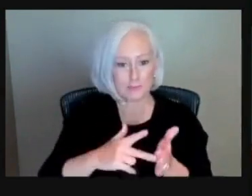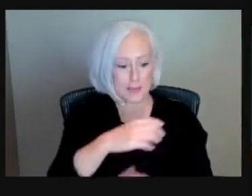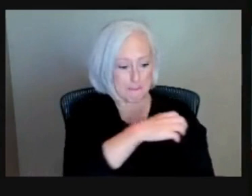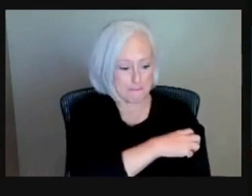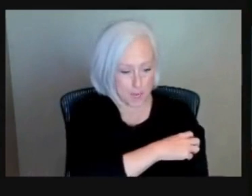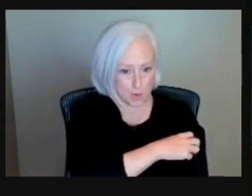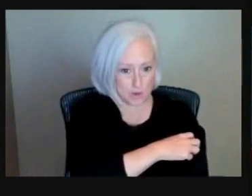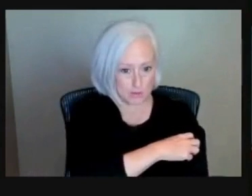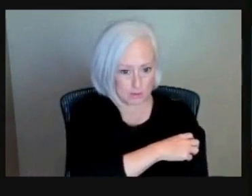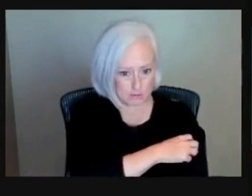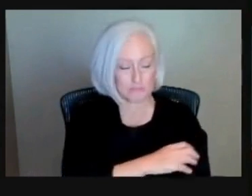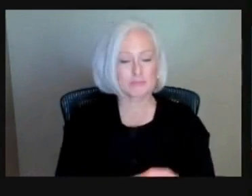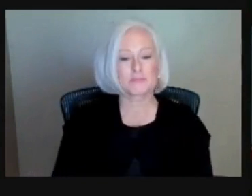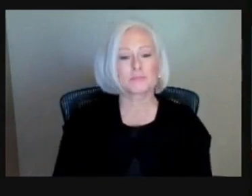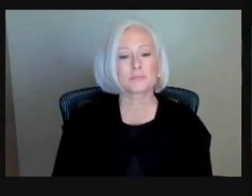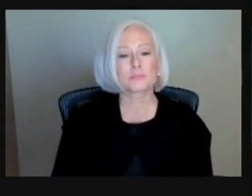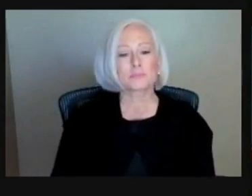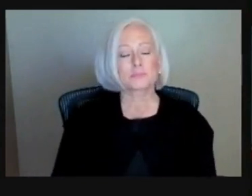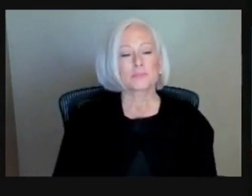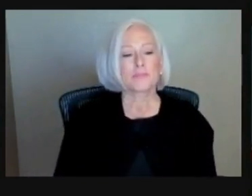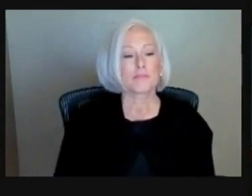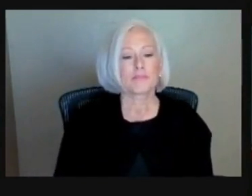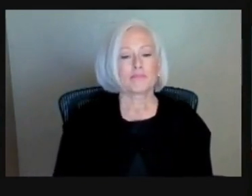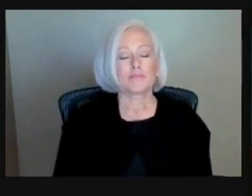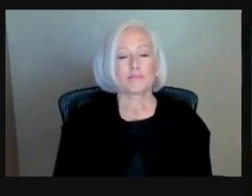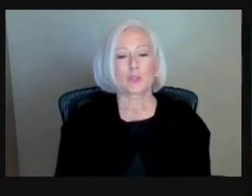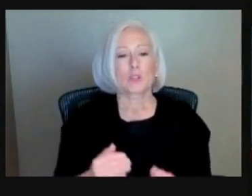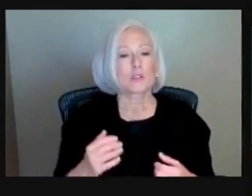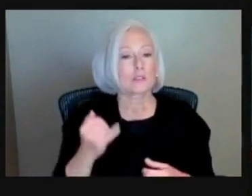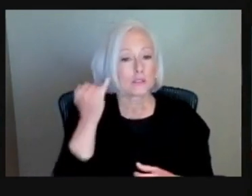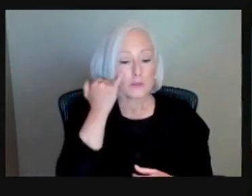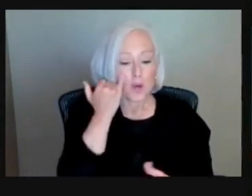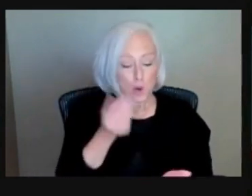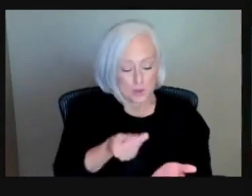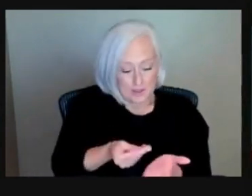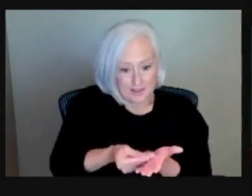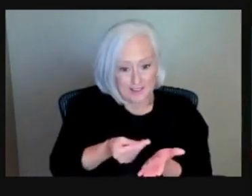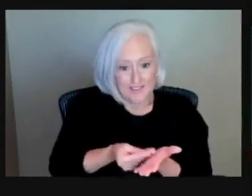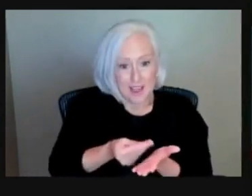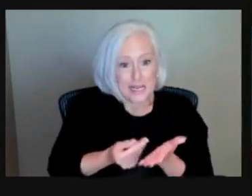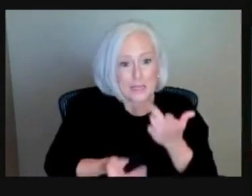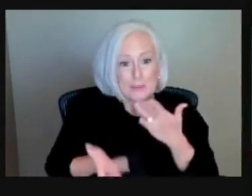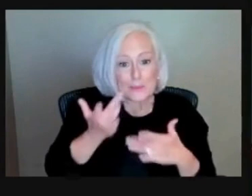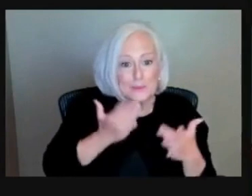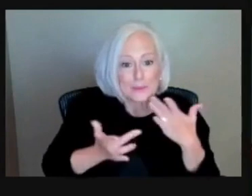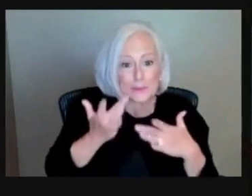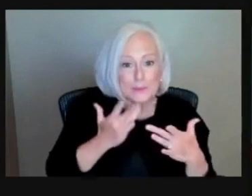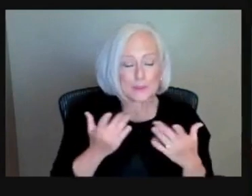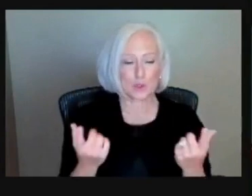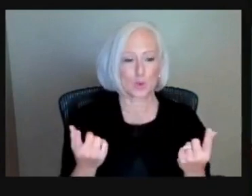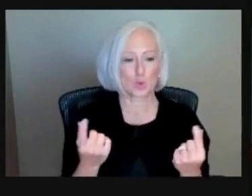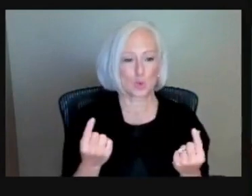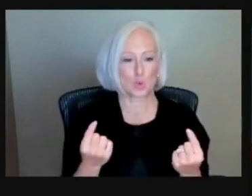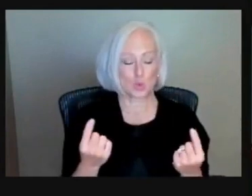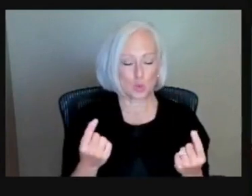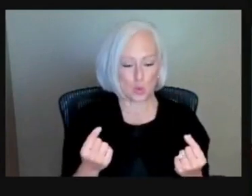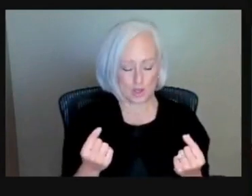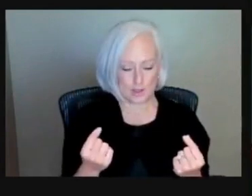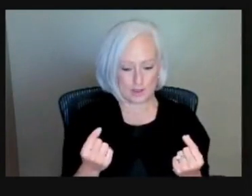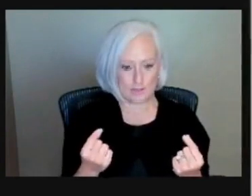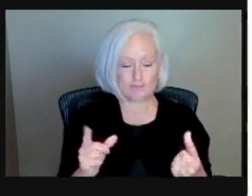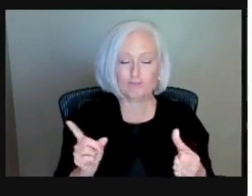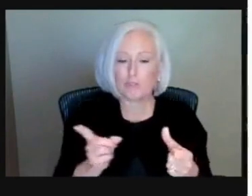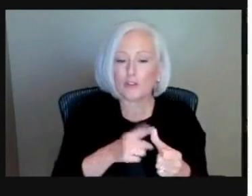jumping into what to do in this financial crisis. So the first thing is going to be your budget. The